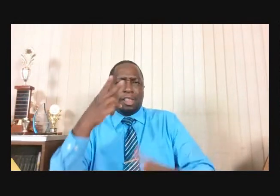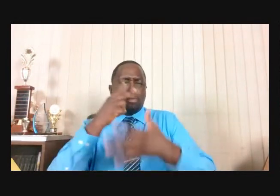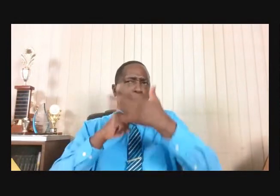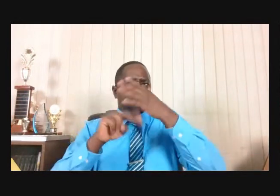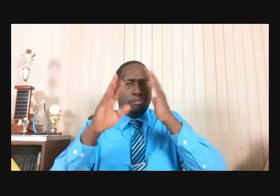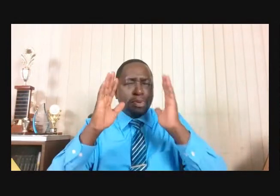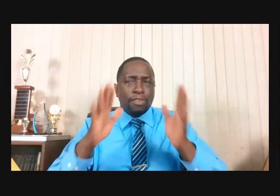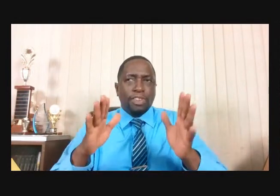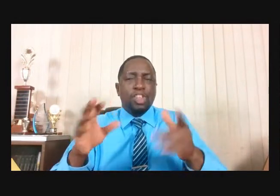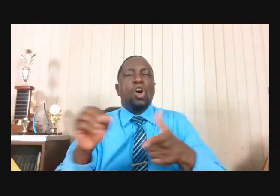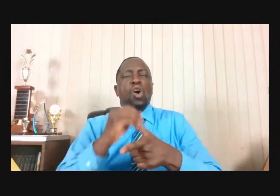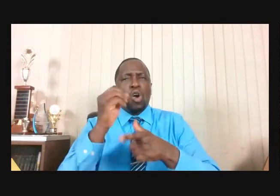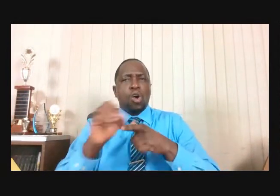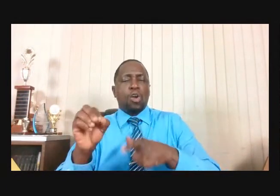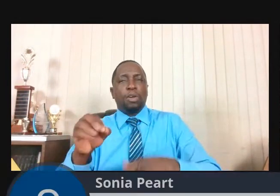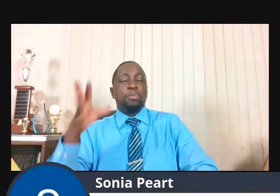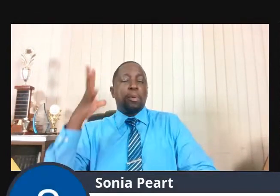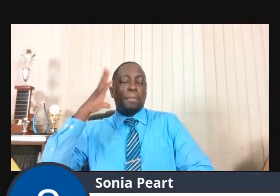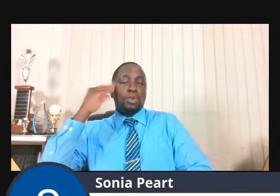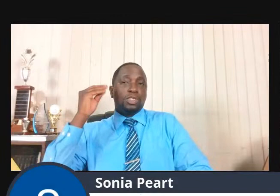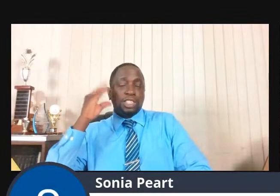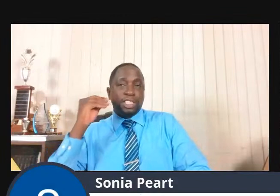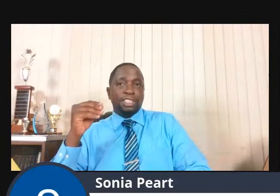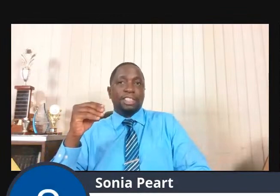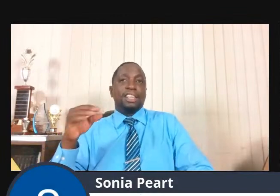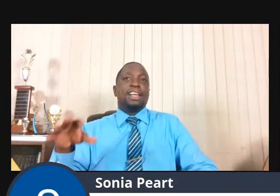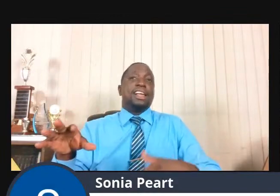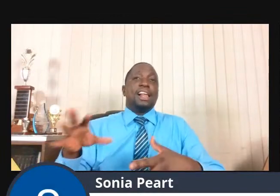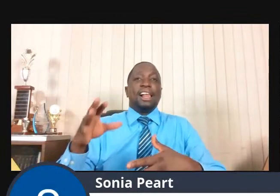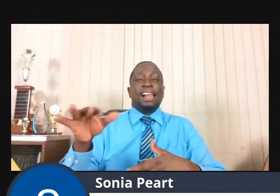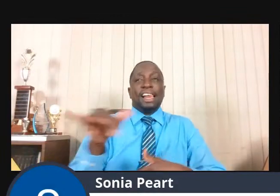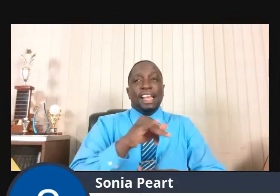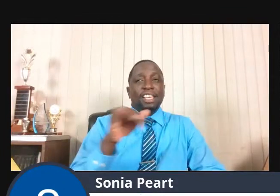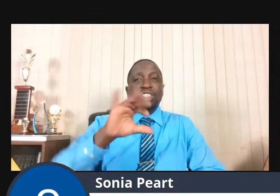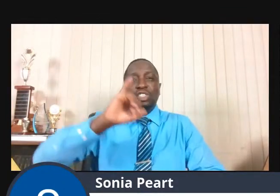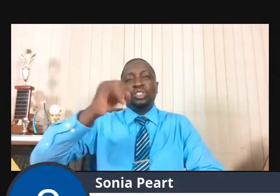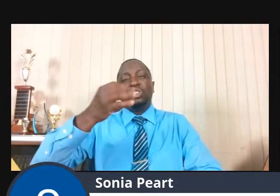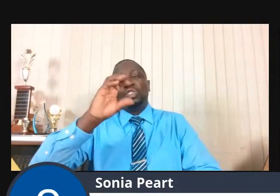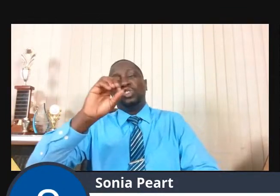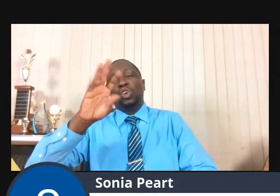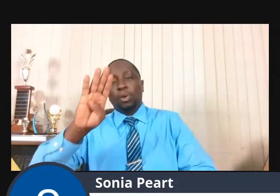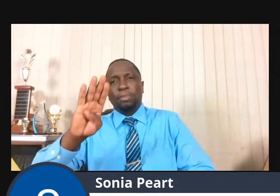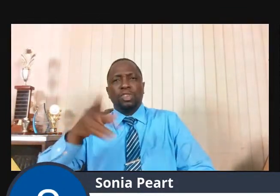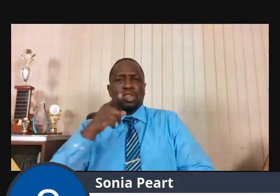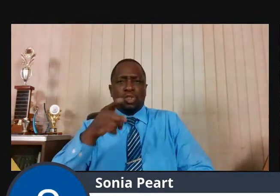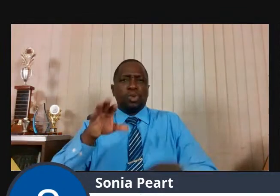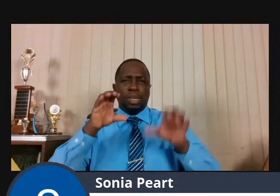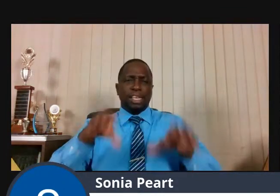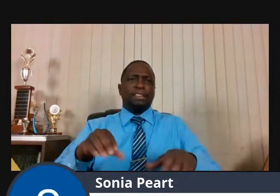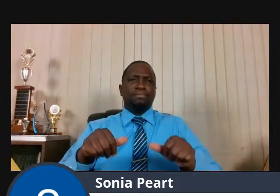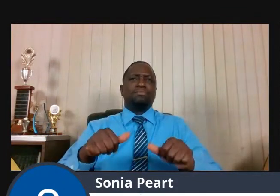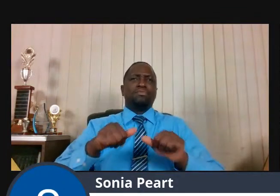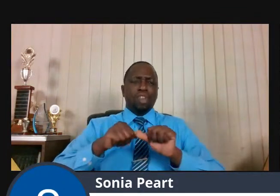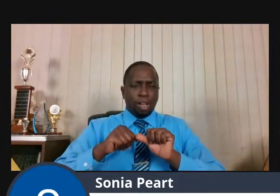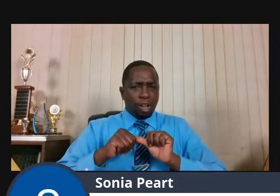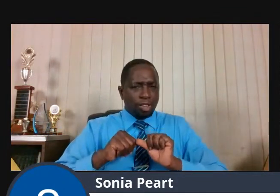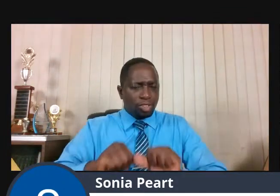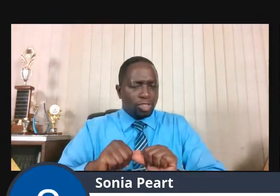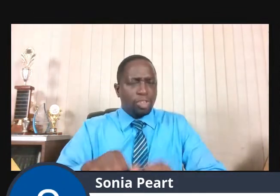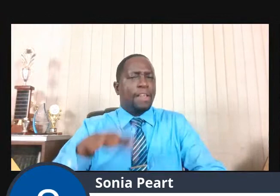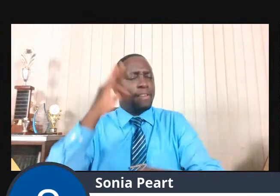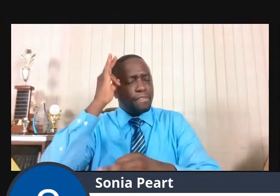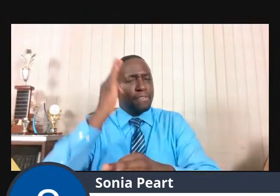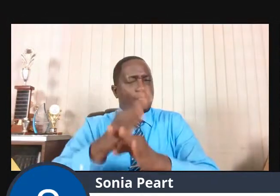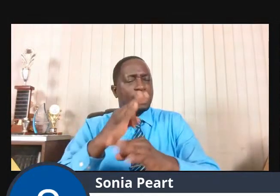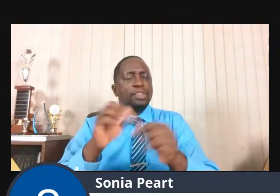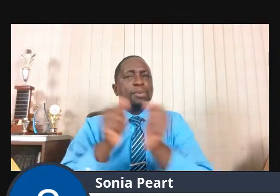like Moses, when like Job, you can hold on to God in the midst of your